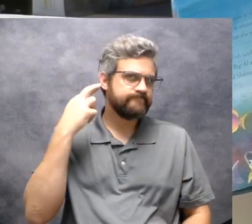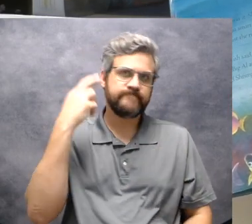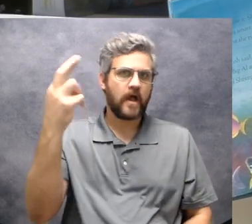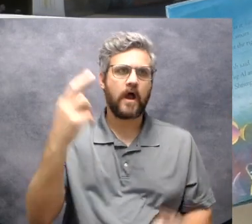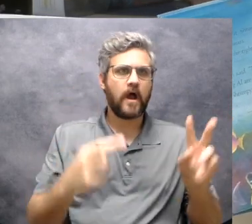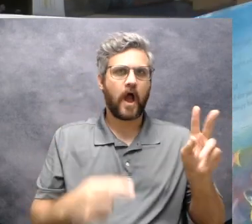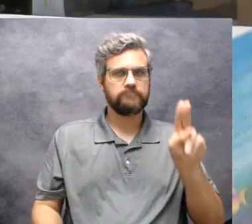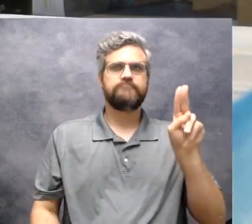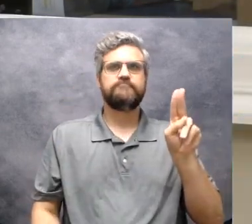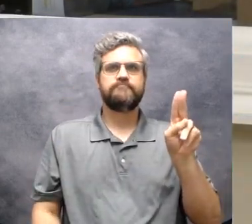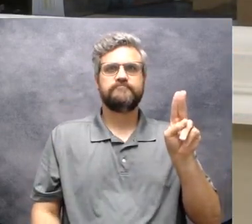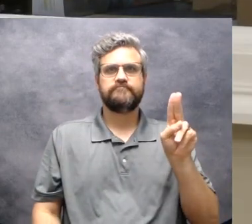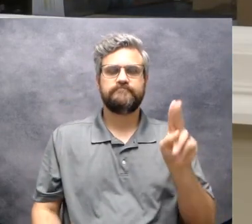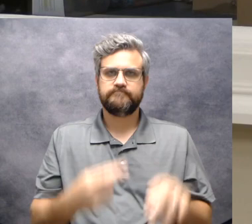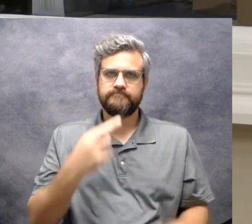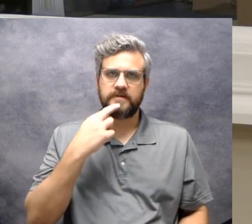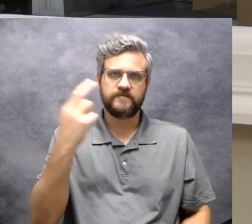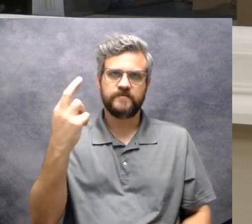best of friends.